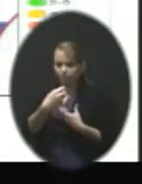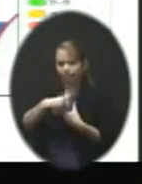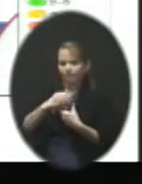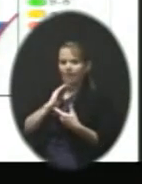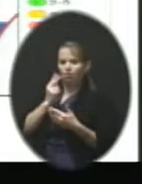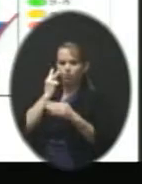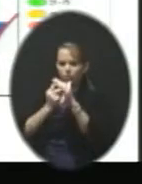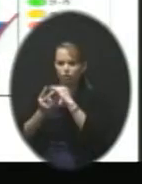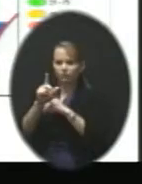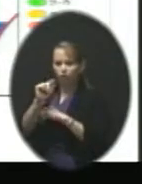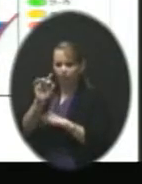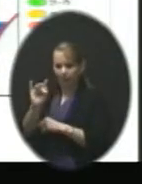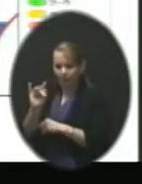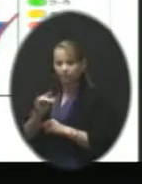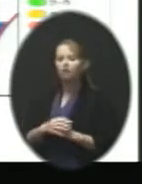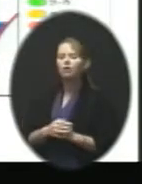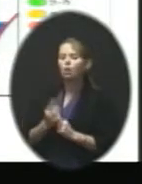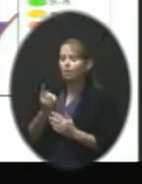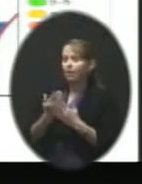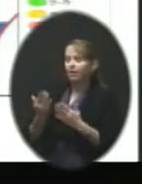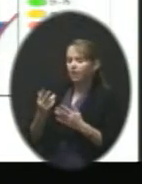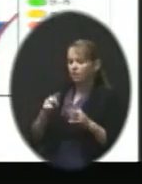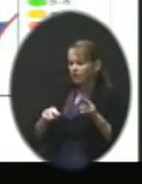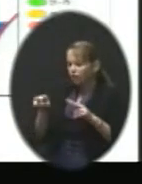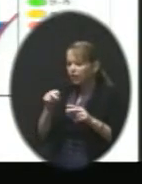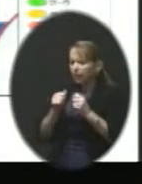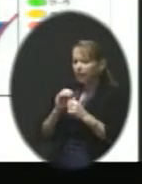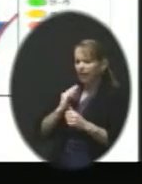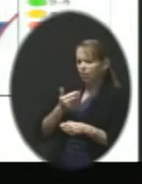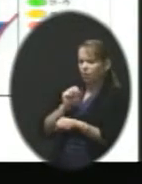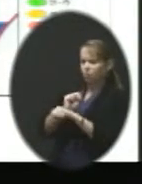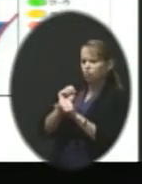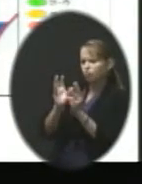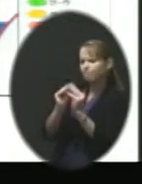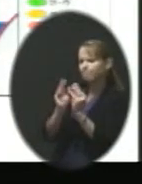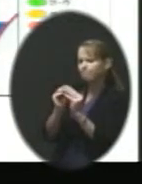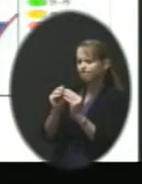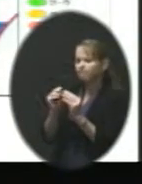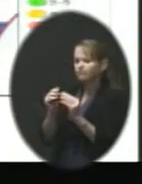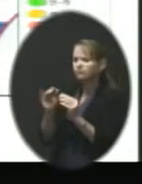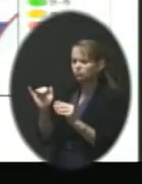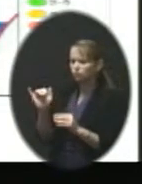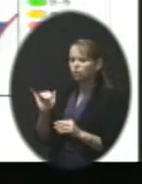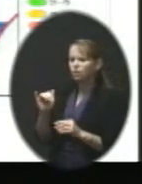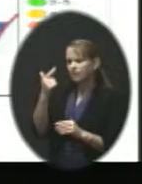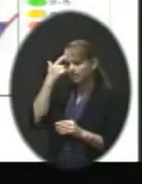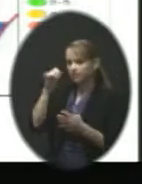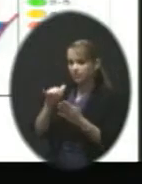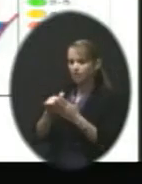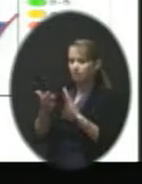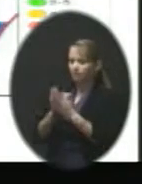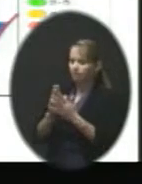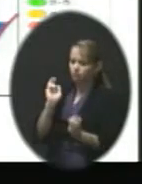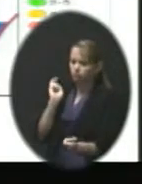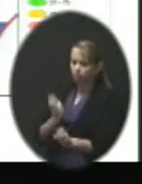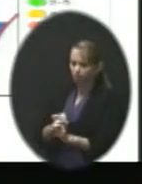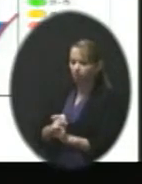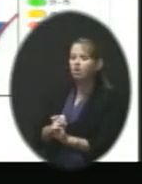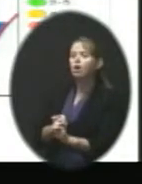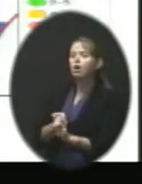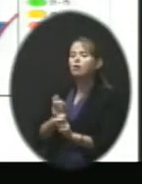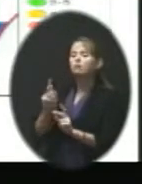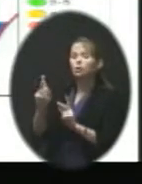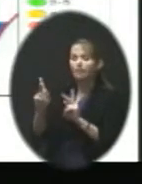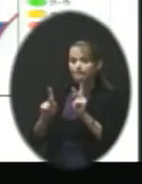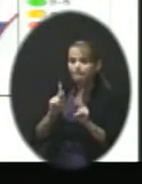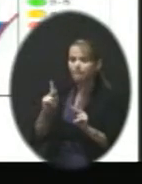One of things we looked at too with the work session, I always say this was kind of the highlight part of the work session because this is when it got hard. So we had folks from these